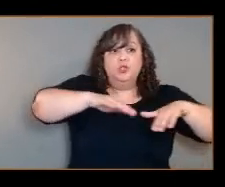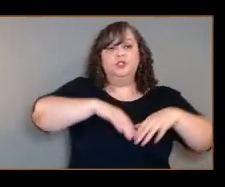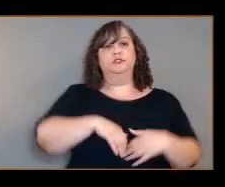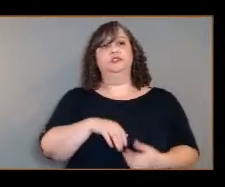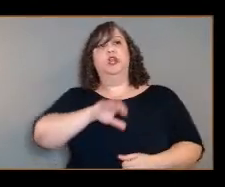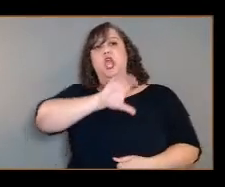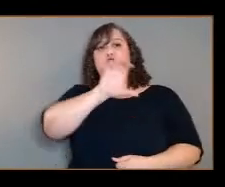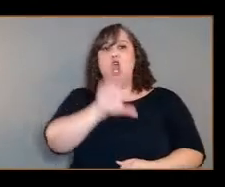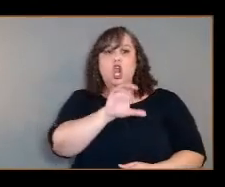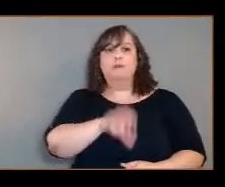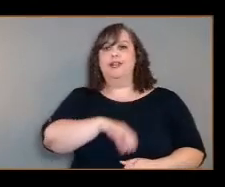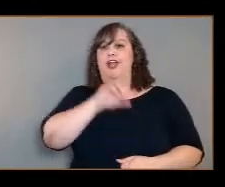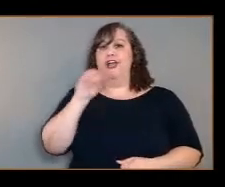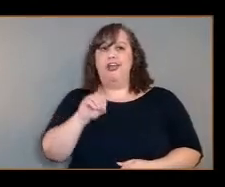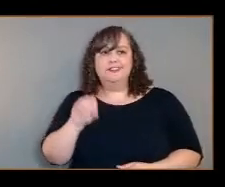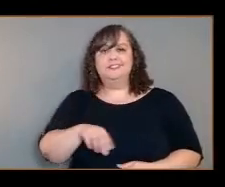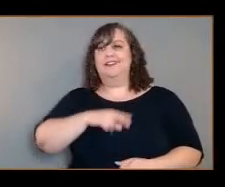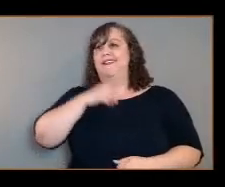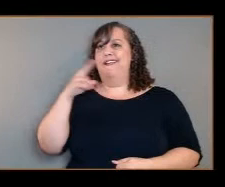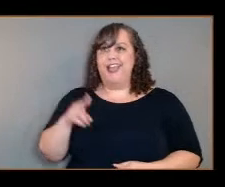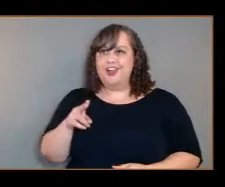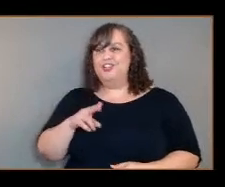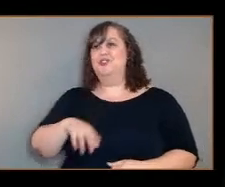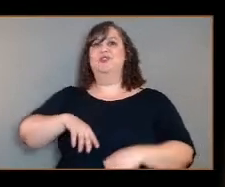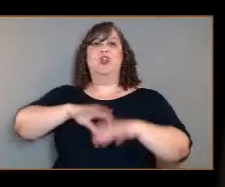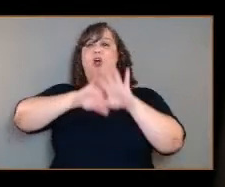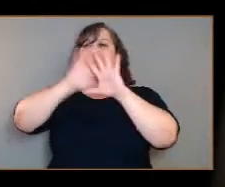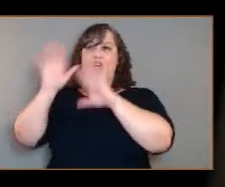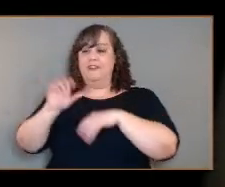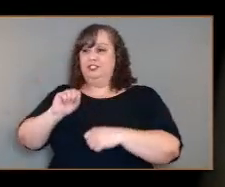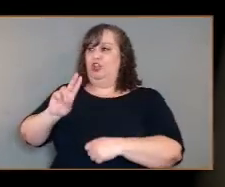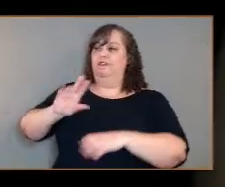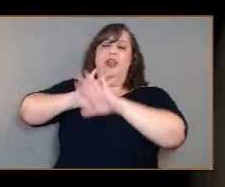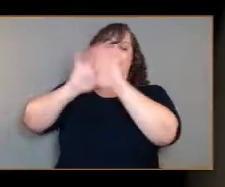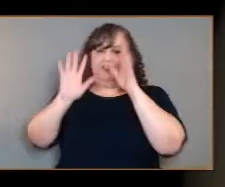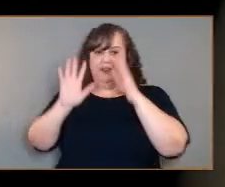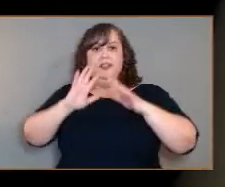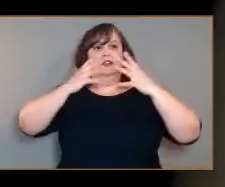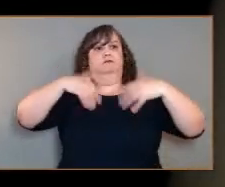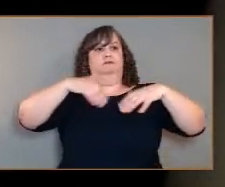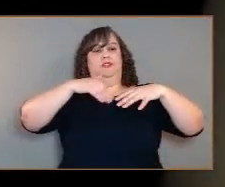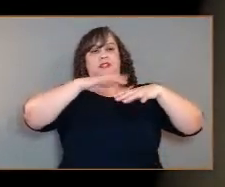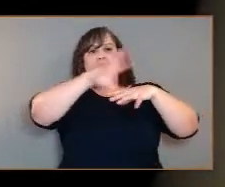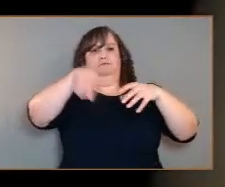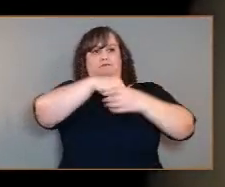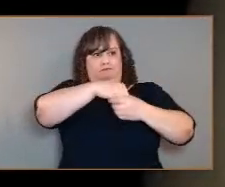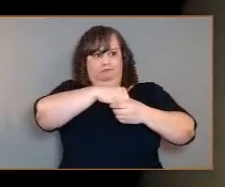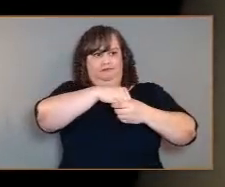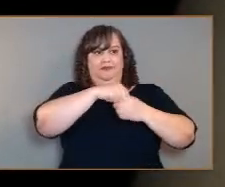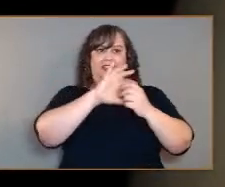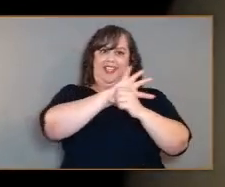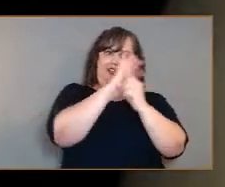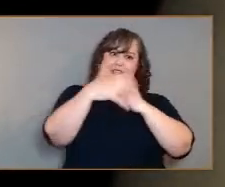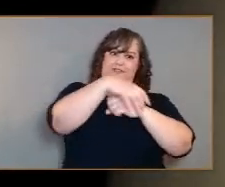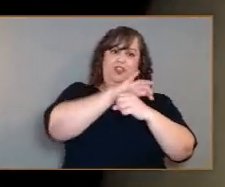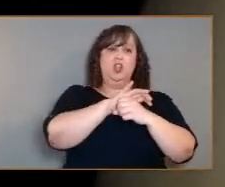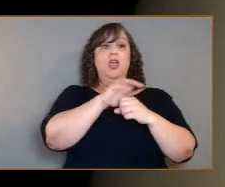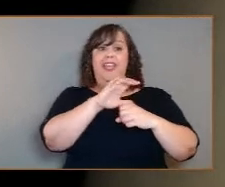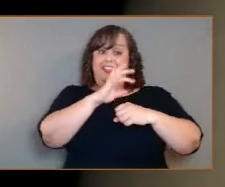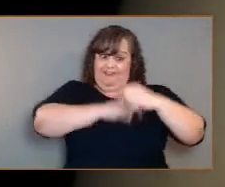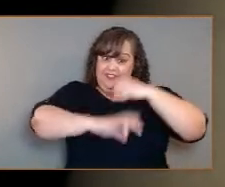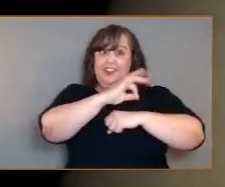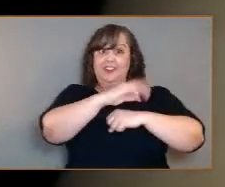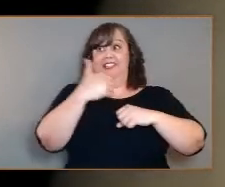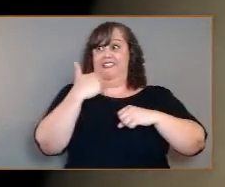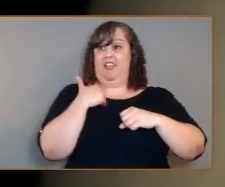and sulfur and phosphorus, which all put together this massive atmosphere. Venus is telling us something because it has this big atmosphere. We're going to go